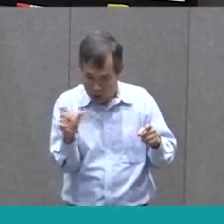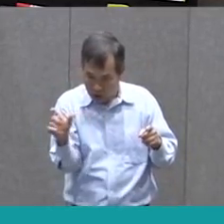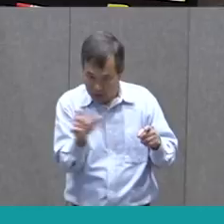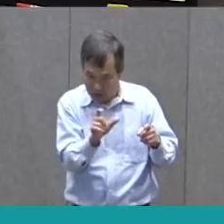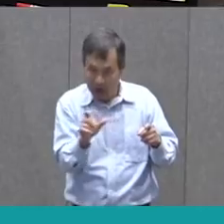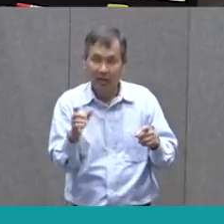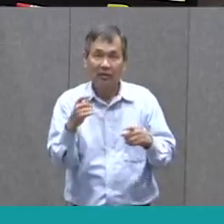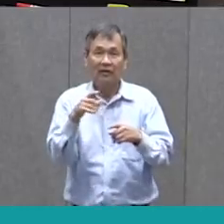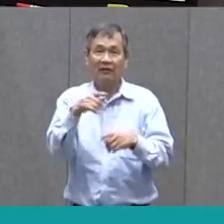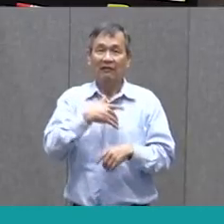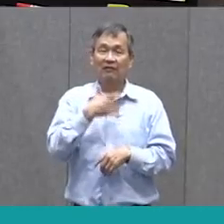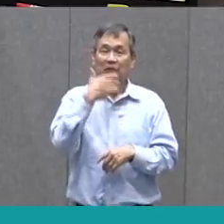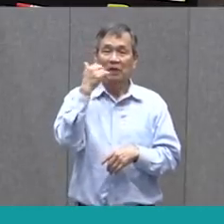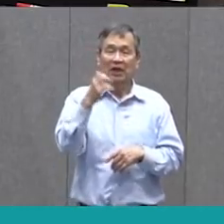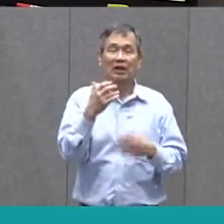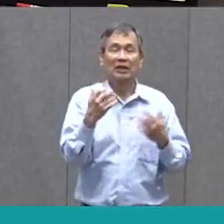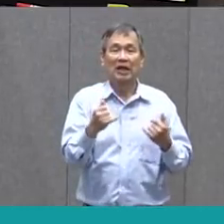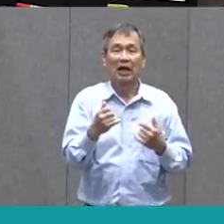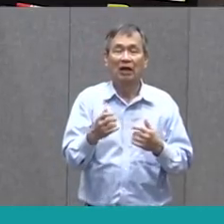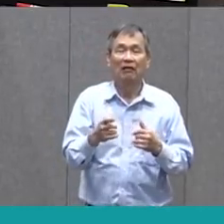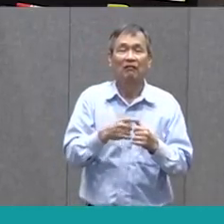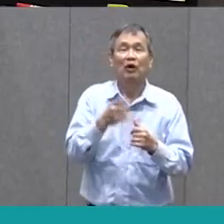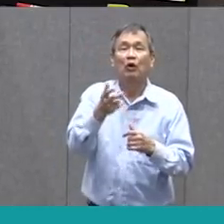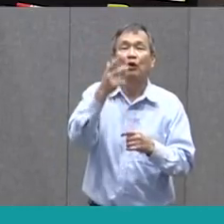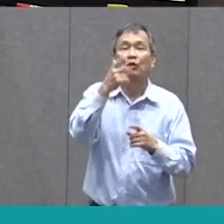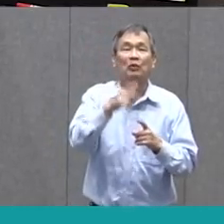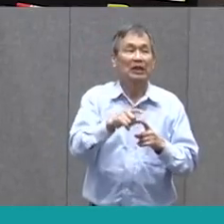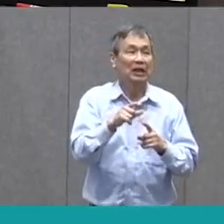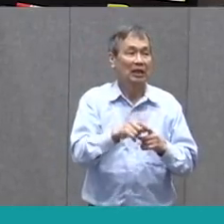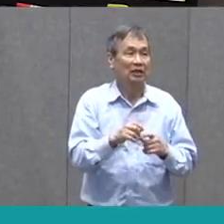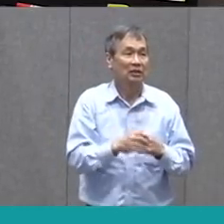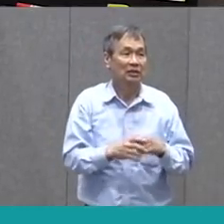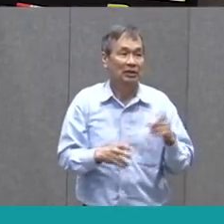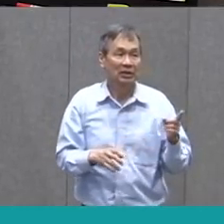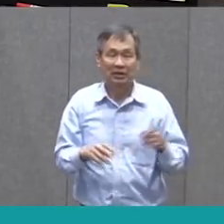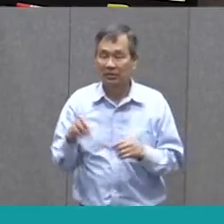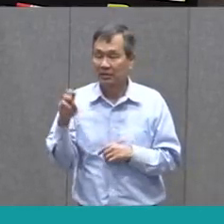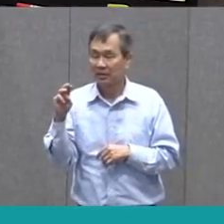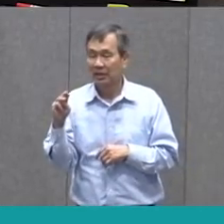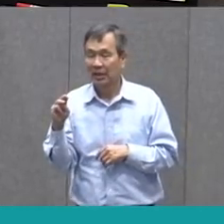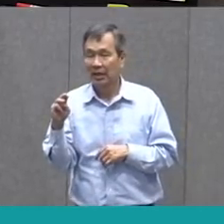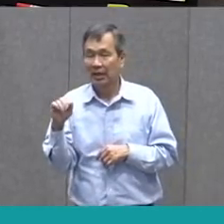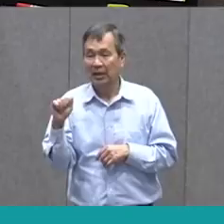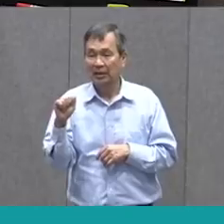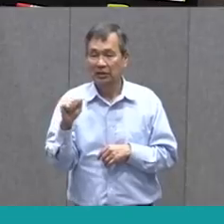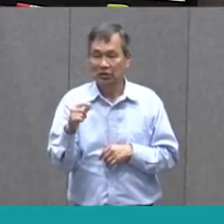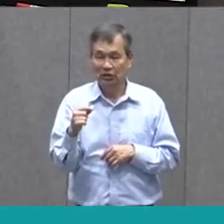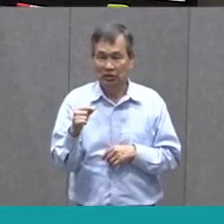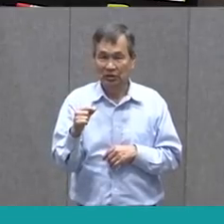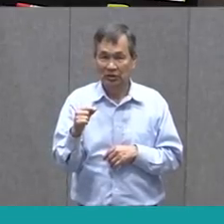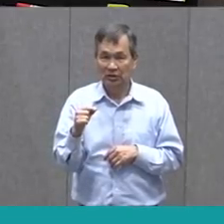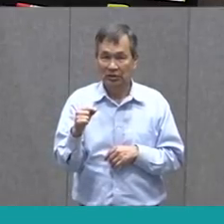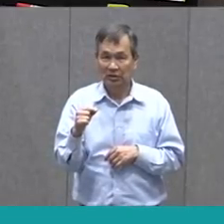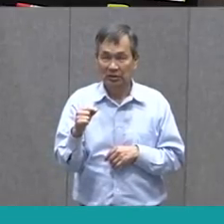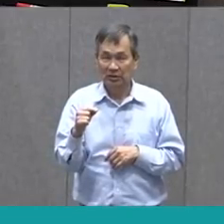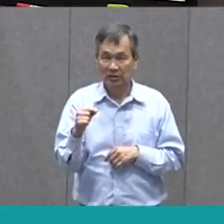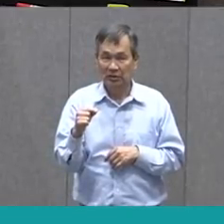I want you to look at the first three letters of this word. M, A, G.